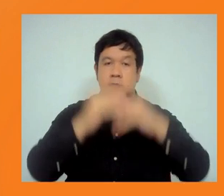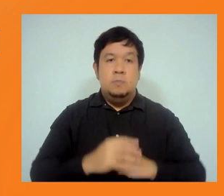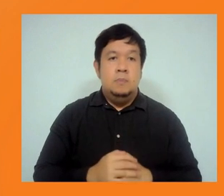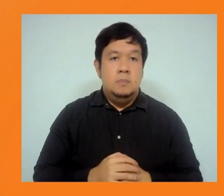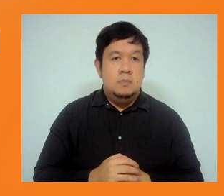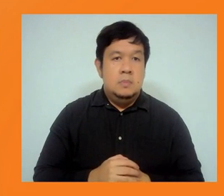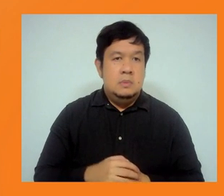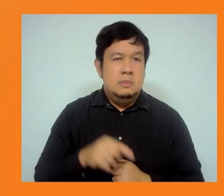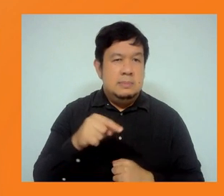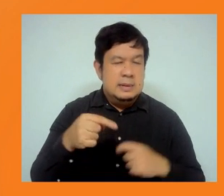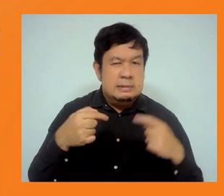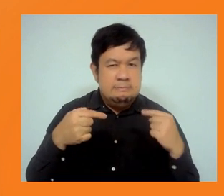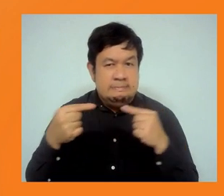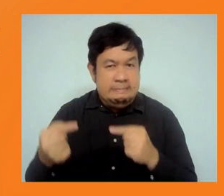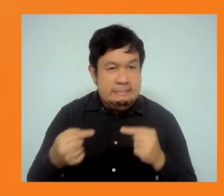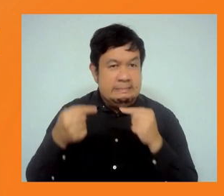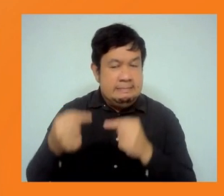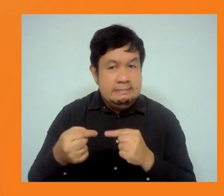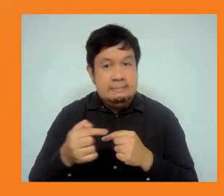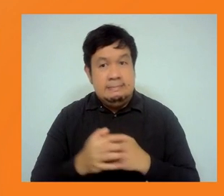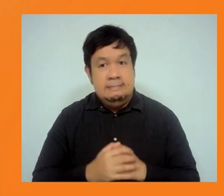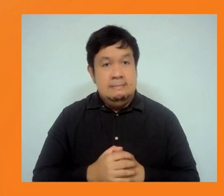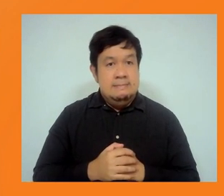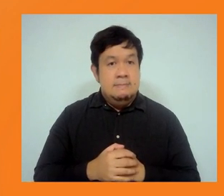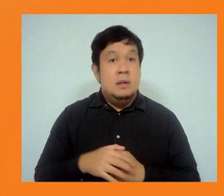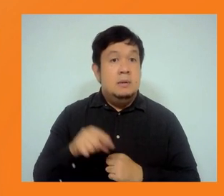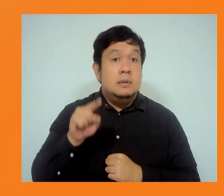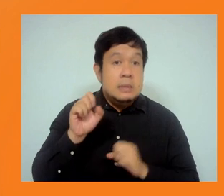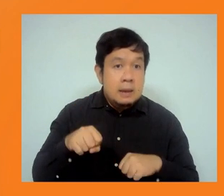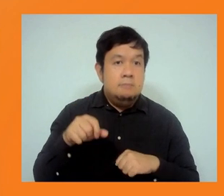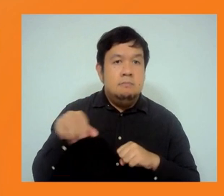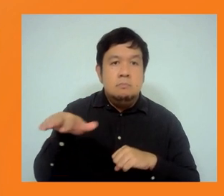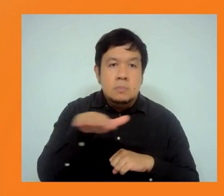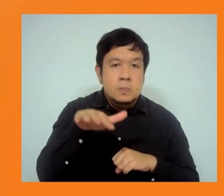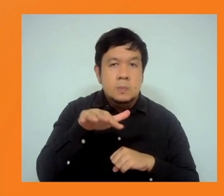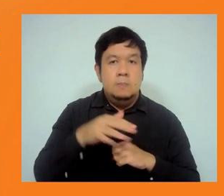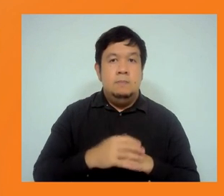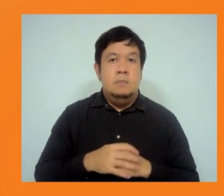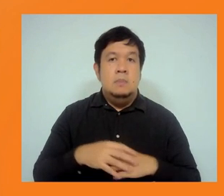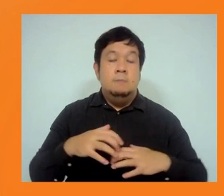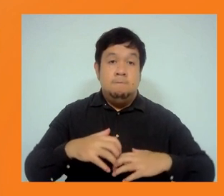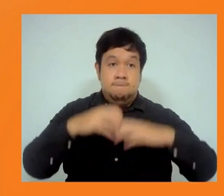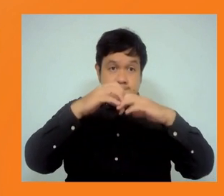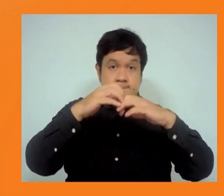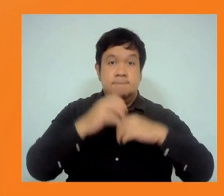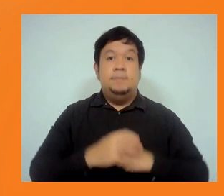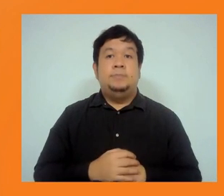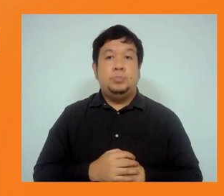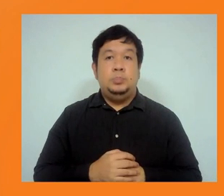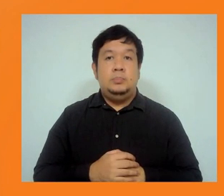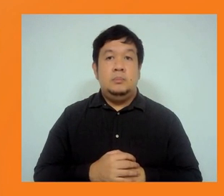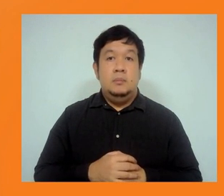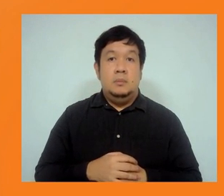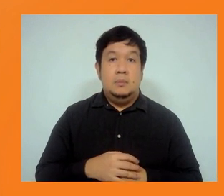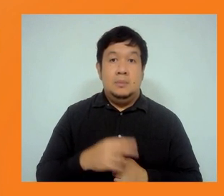gaps. So the capacity building program is clearly going to be very important. Ryan, jump in when I'm taking too long here because